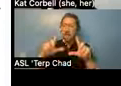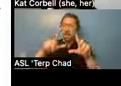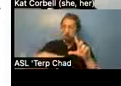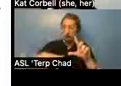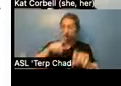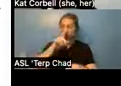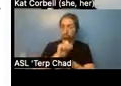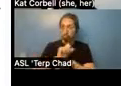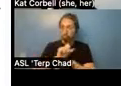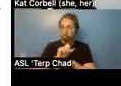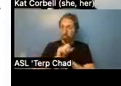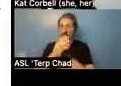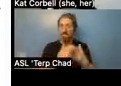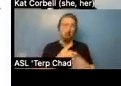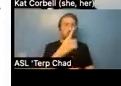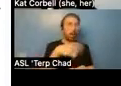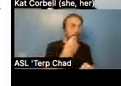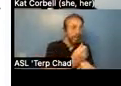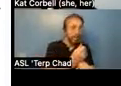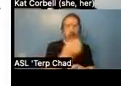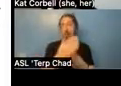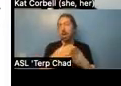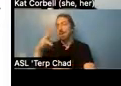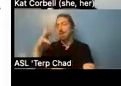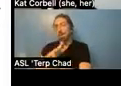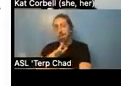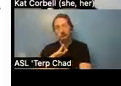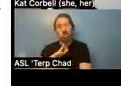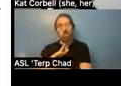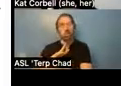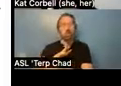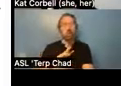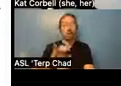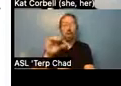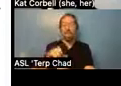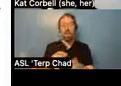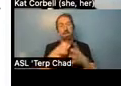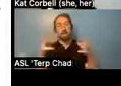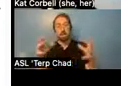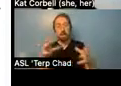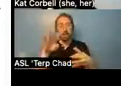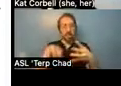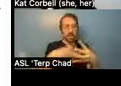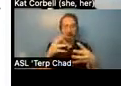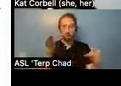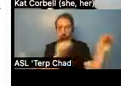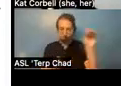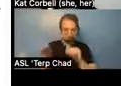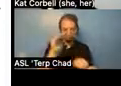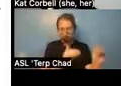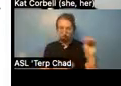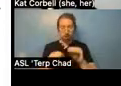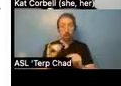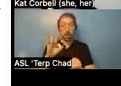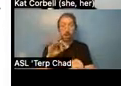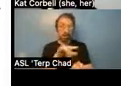sometimes, um, it's like juggling, you know, Oh, this, this, uh, document is going to be expiring in three months. And if we don't